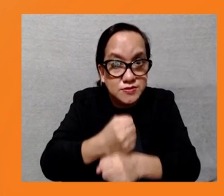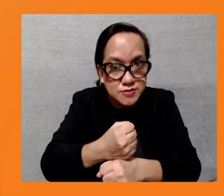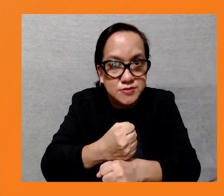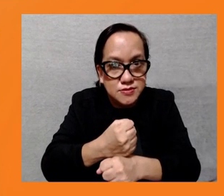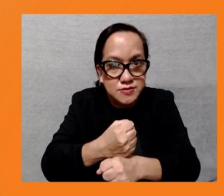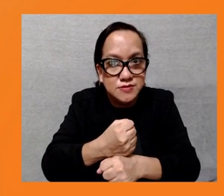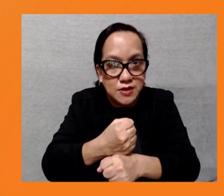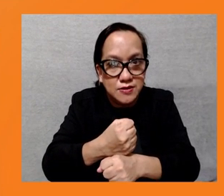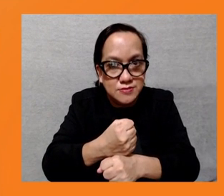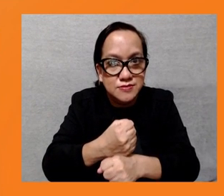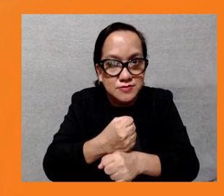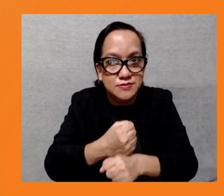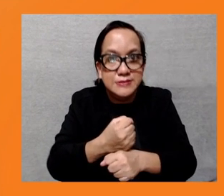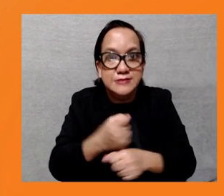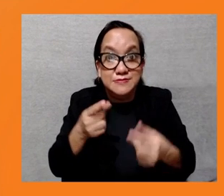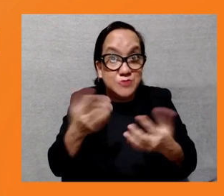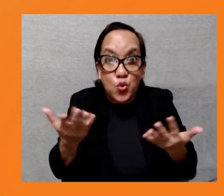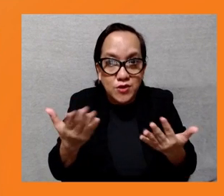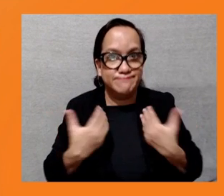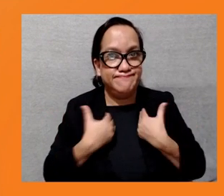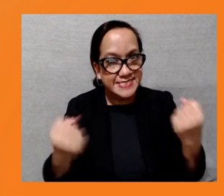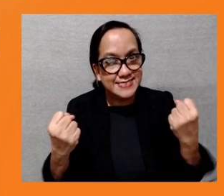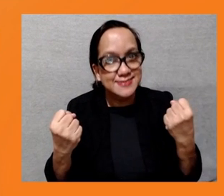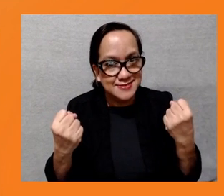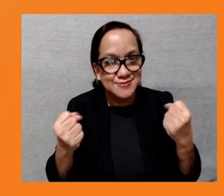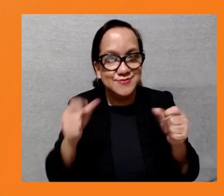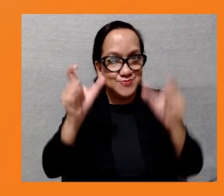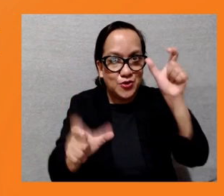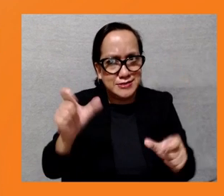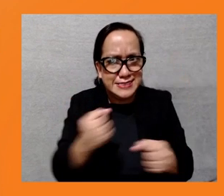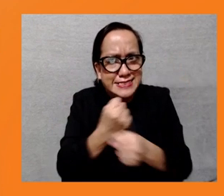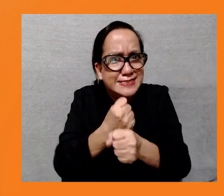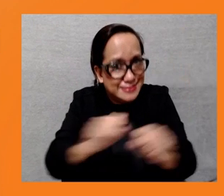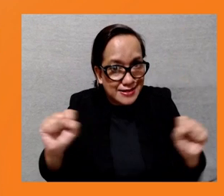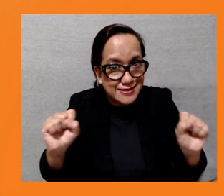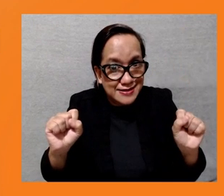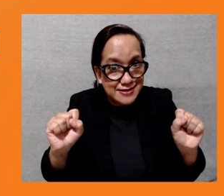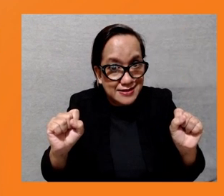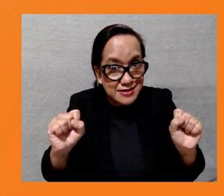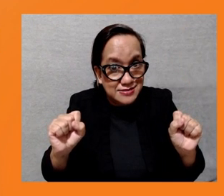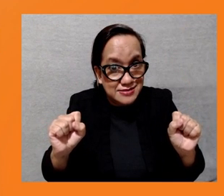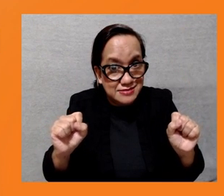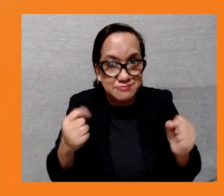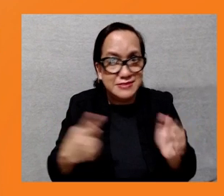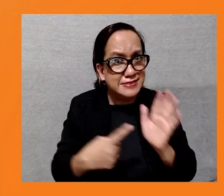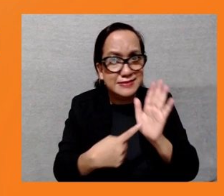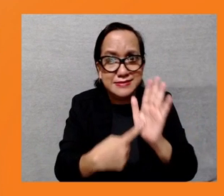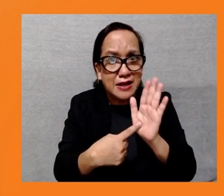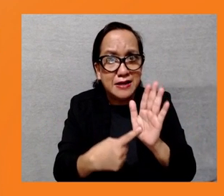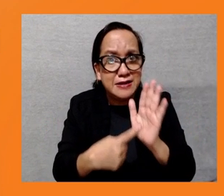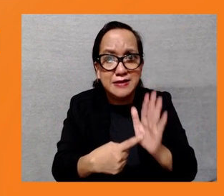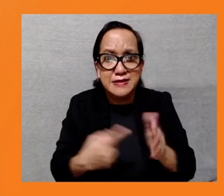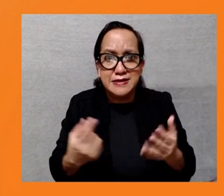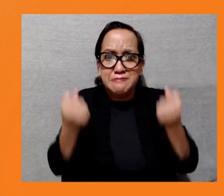And that was very good to hear. But when we have this elaborate web of contractors and subcontractors that